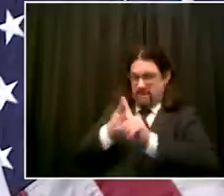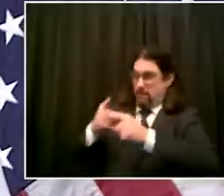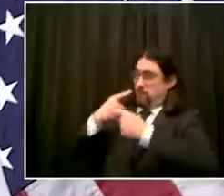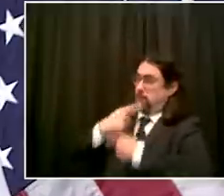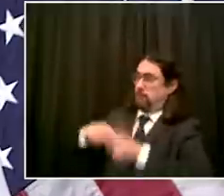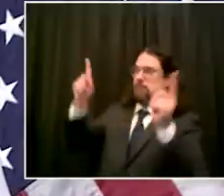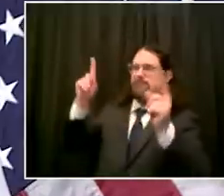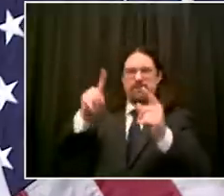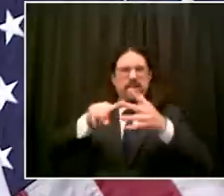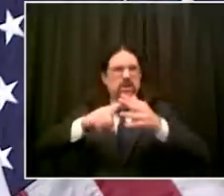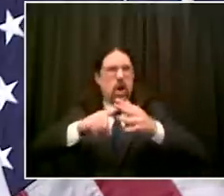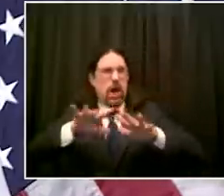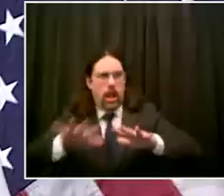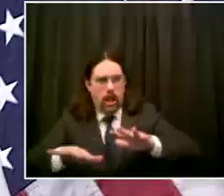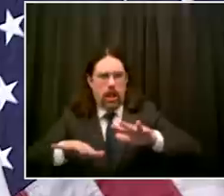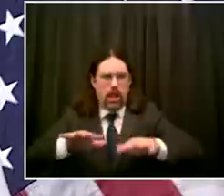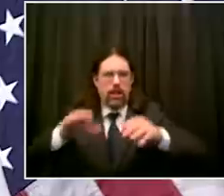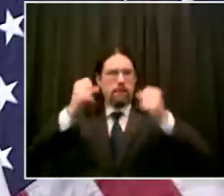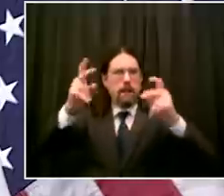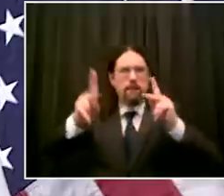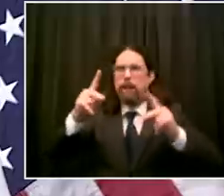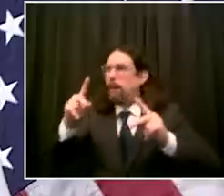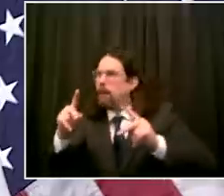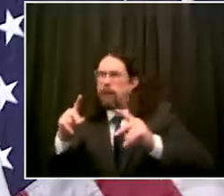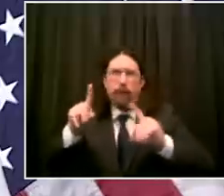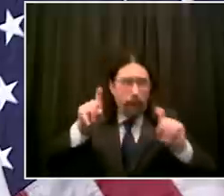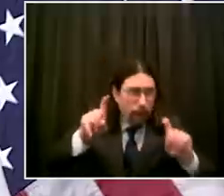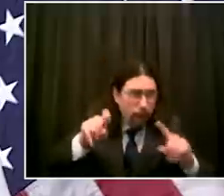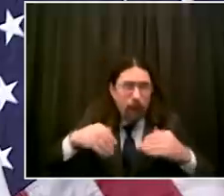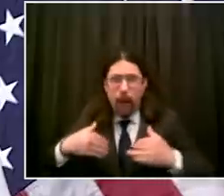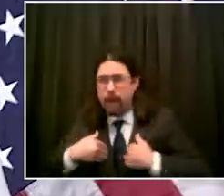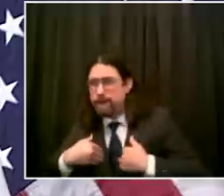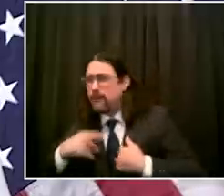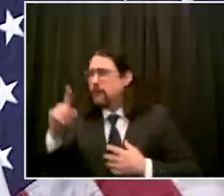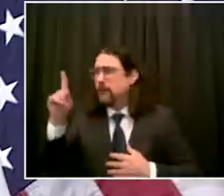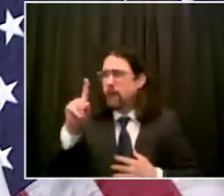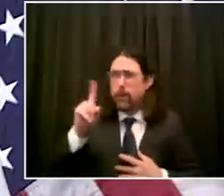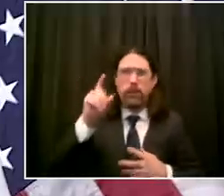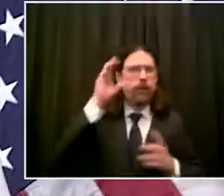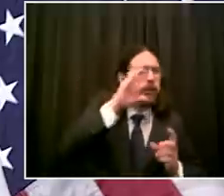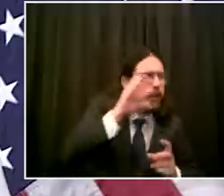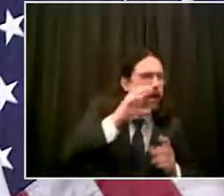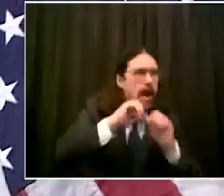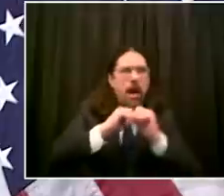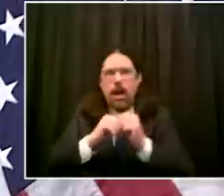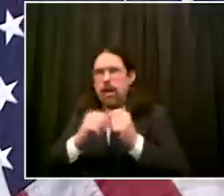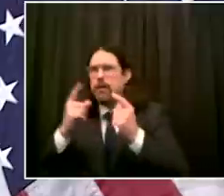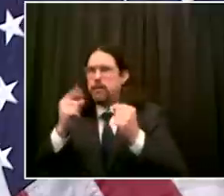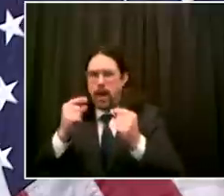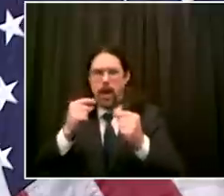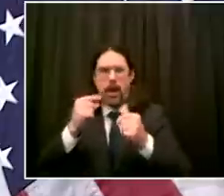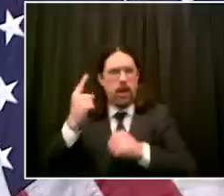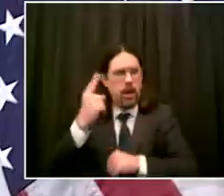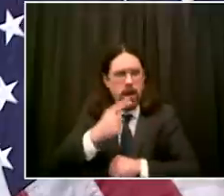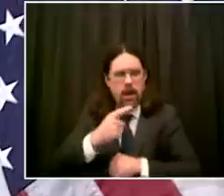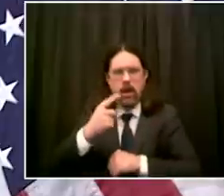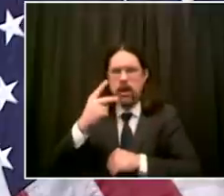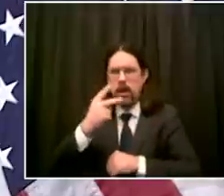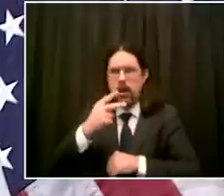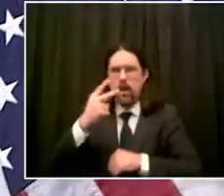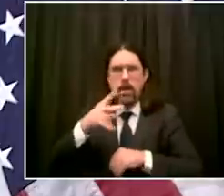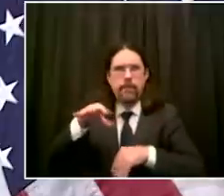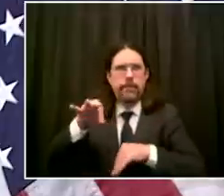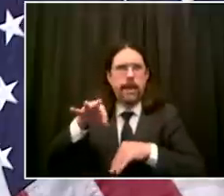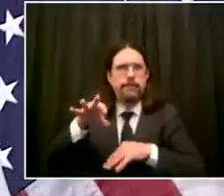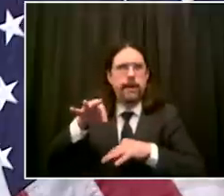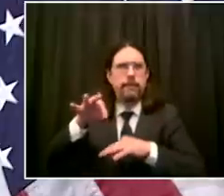to see a whole lot of take up on this uh i think new yorkers are hungry to get these answers and obviously understand